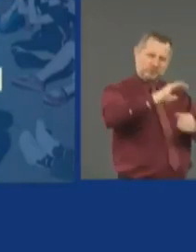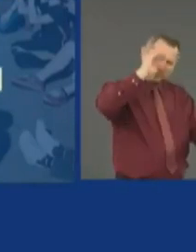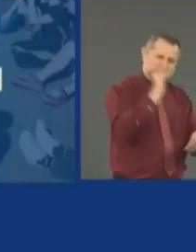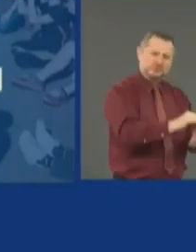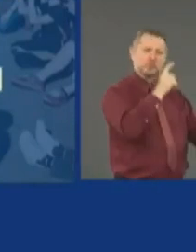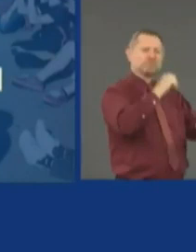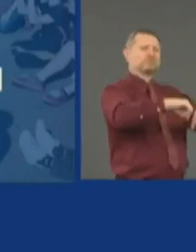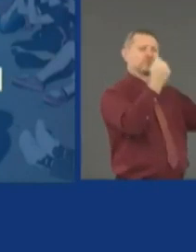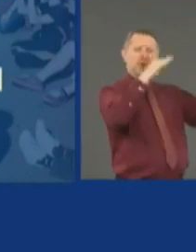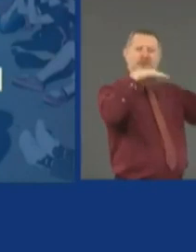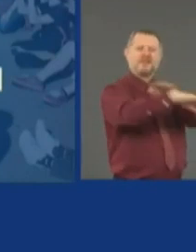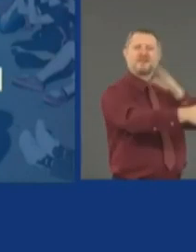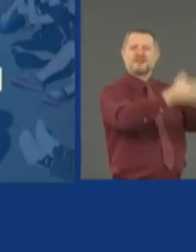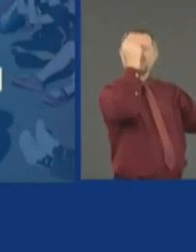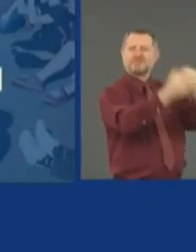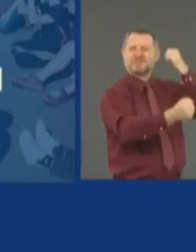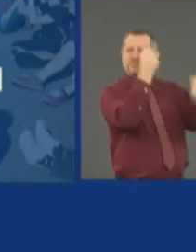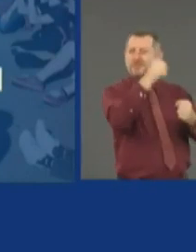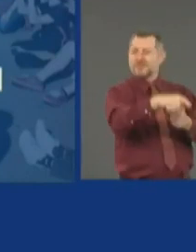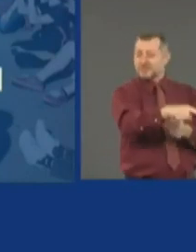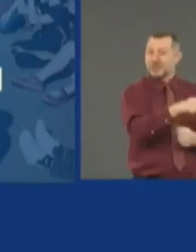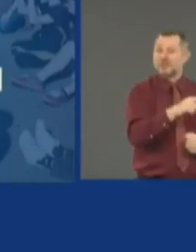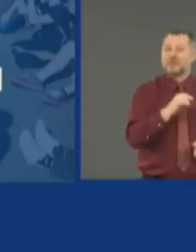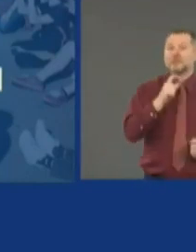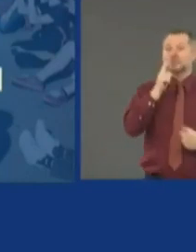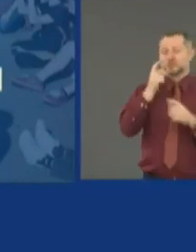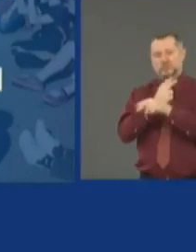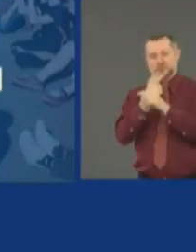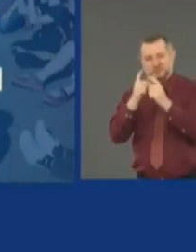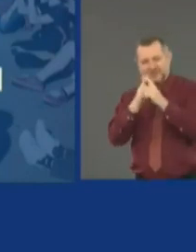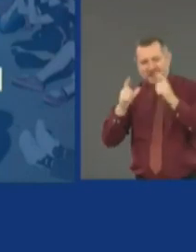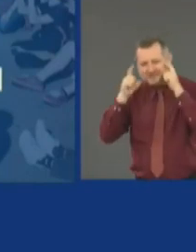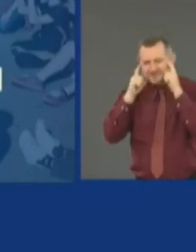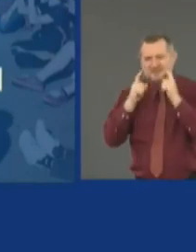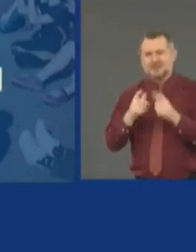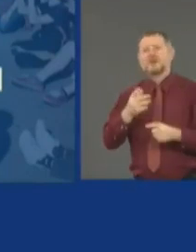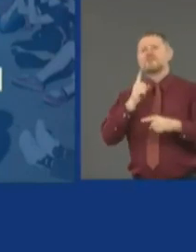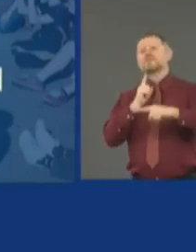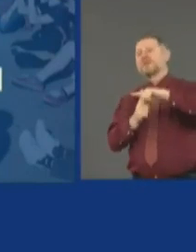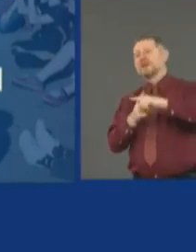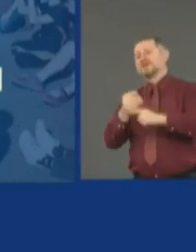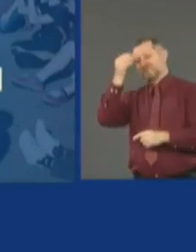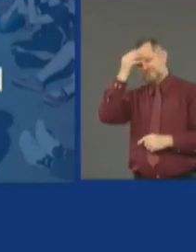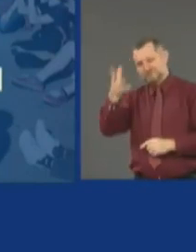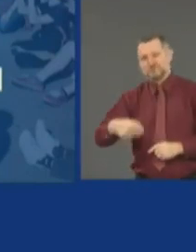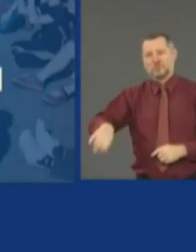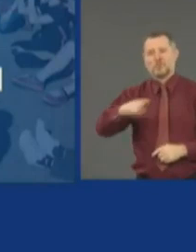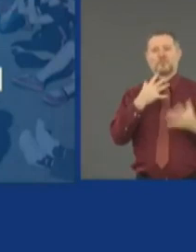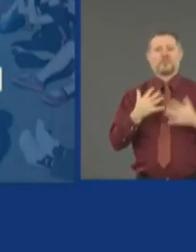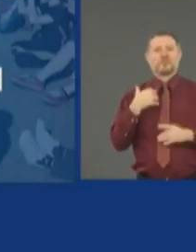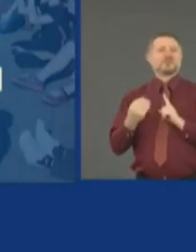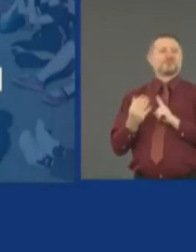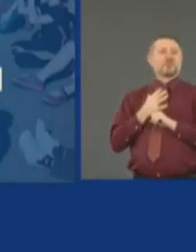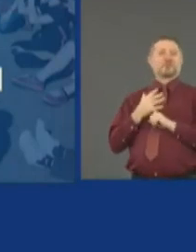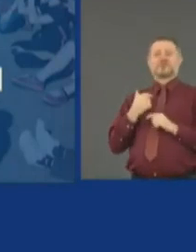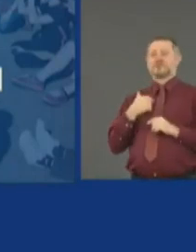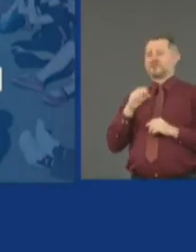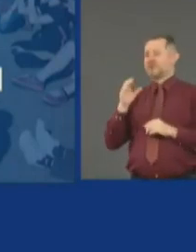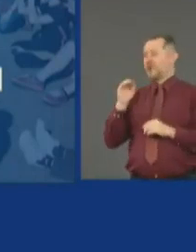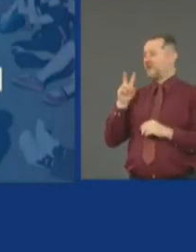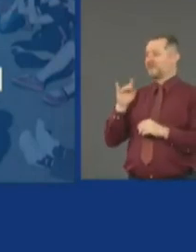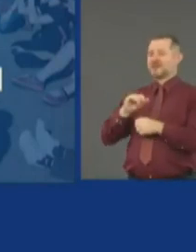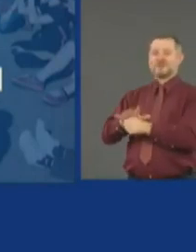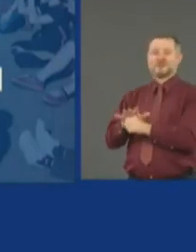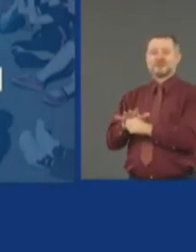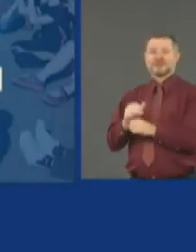that you may have been exposed to COVID. If you were at one of those protests, I would, out of